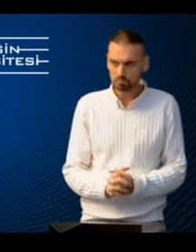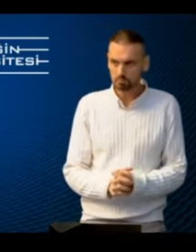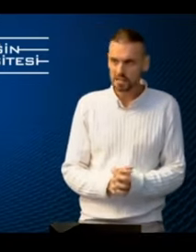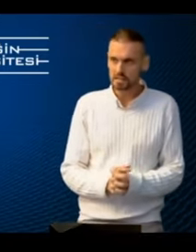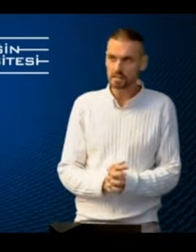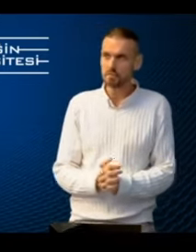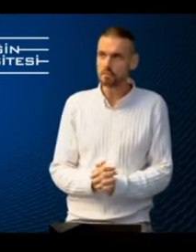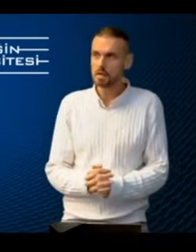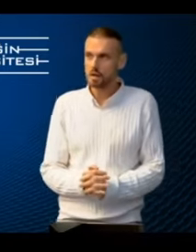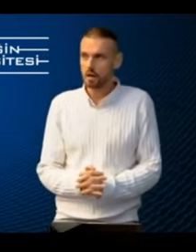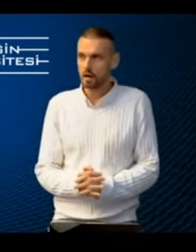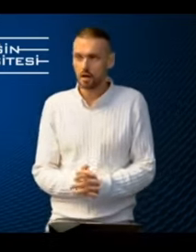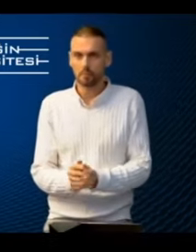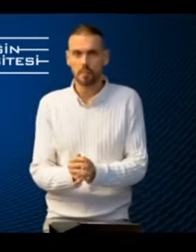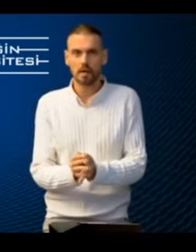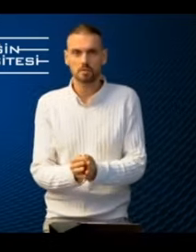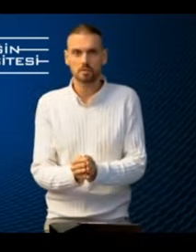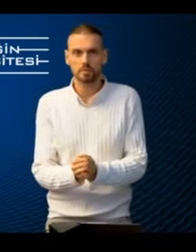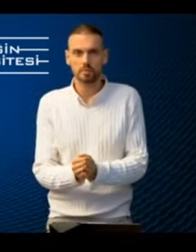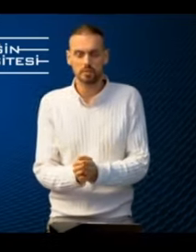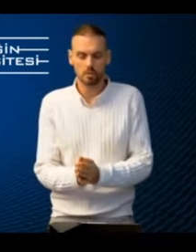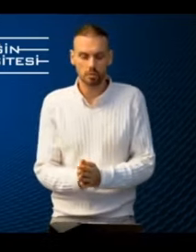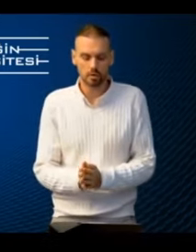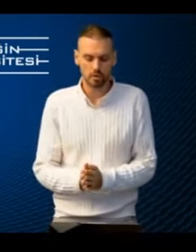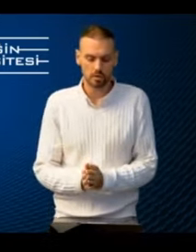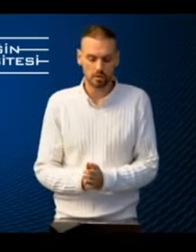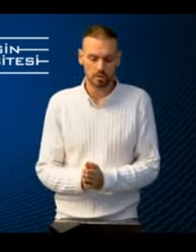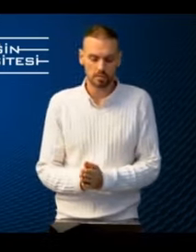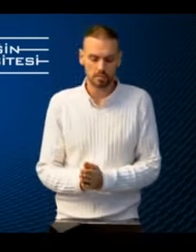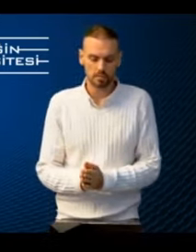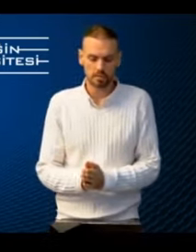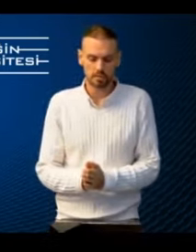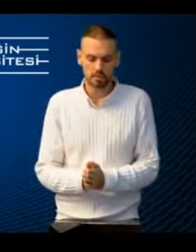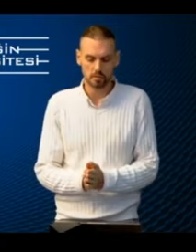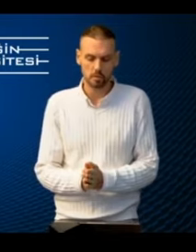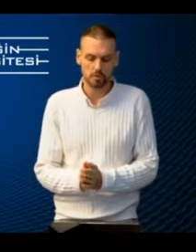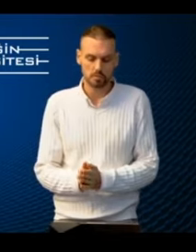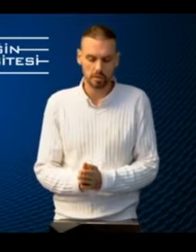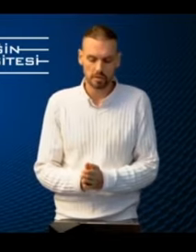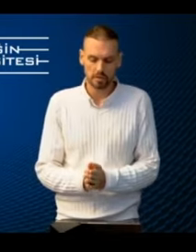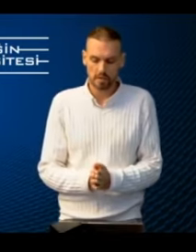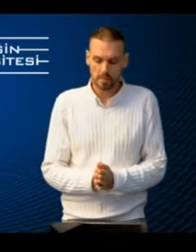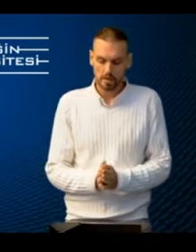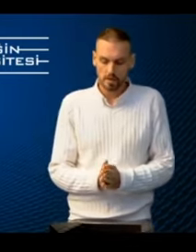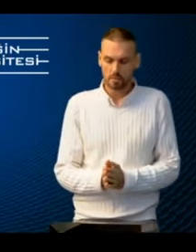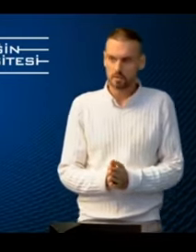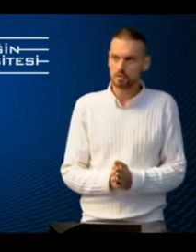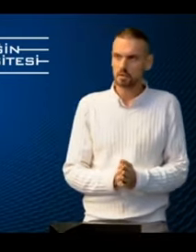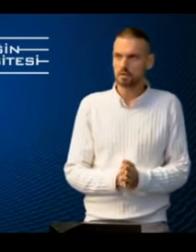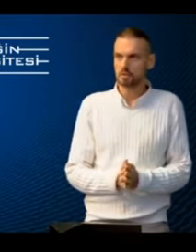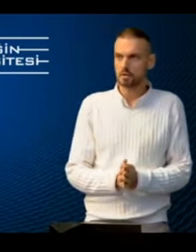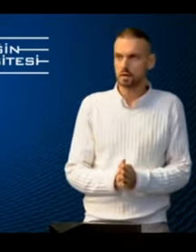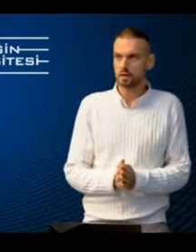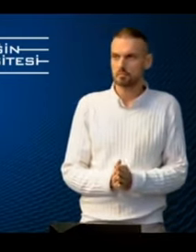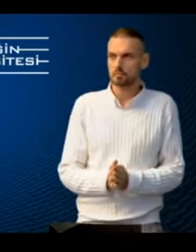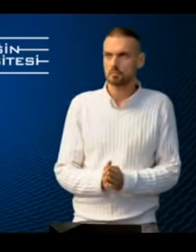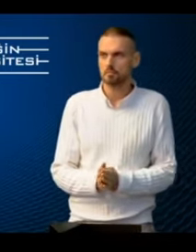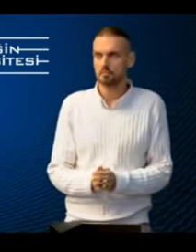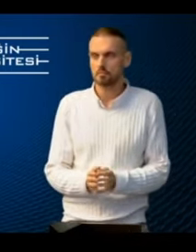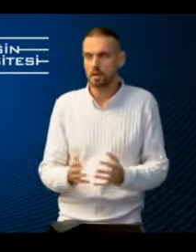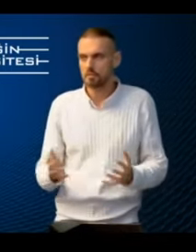Second, as we've been working on accessibility project planning, we saw that